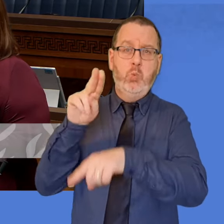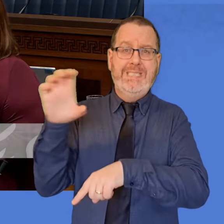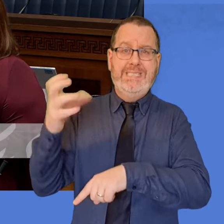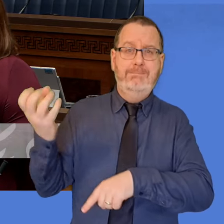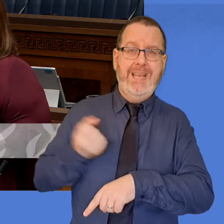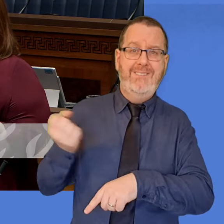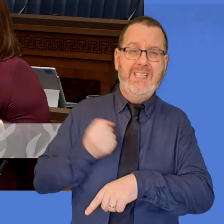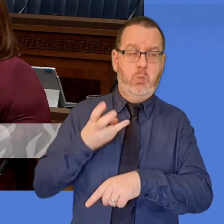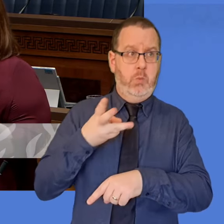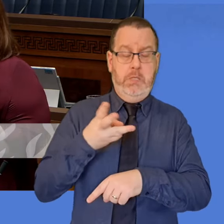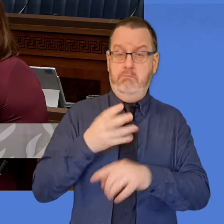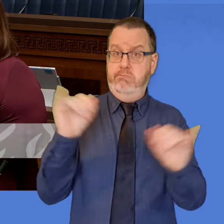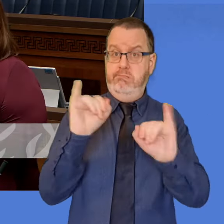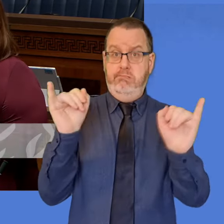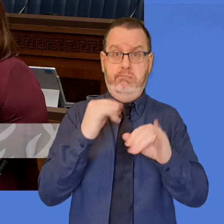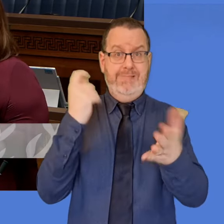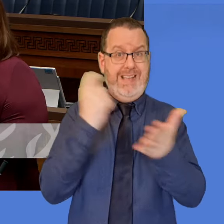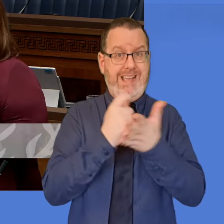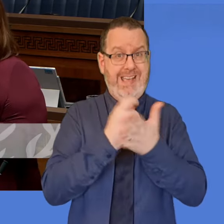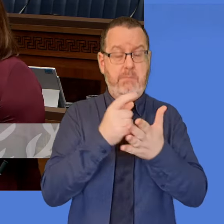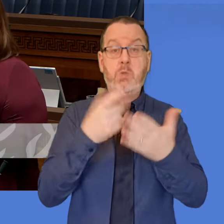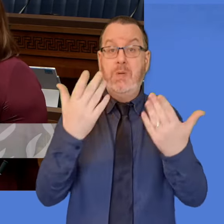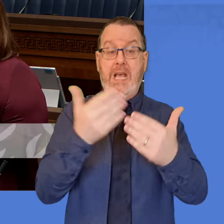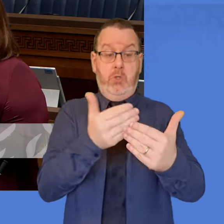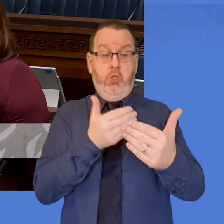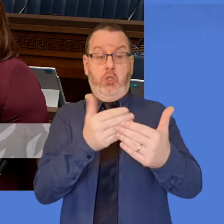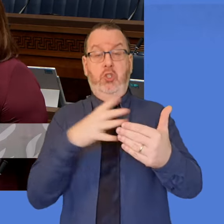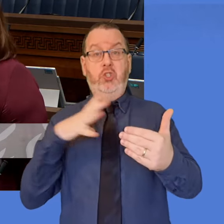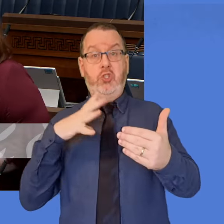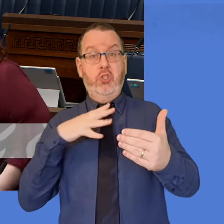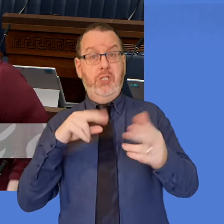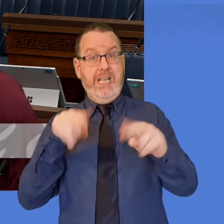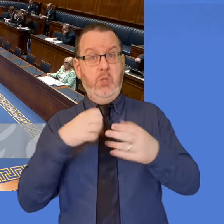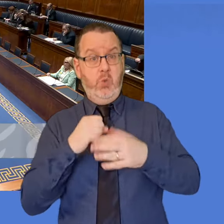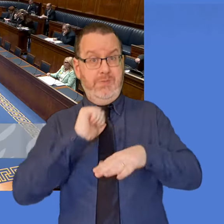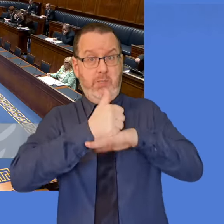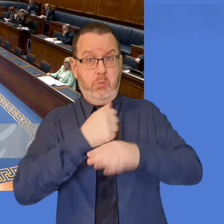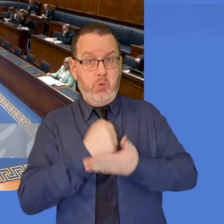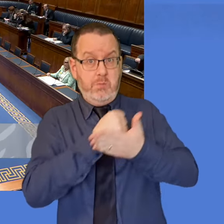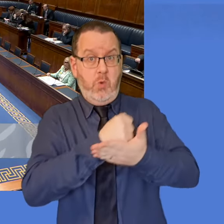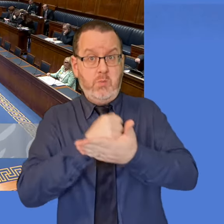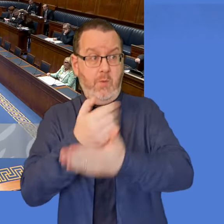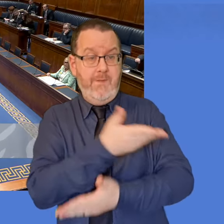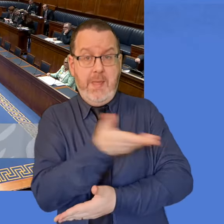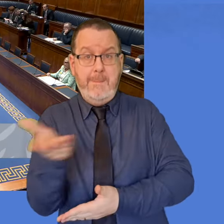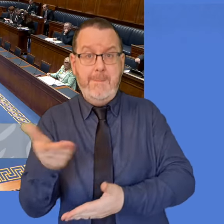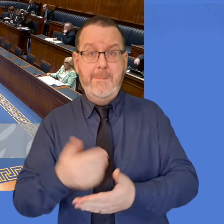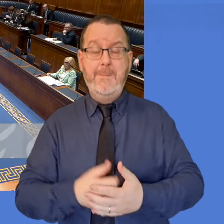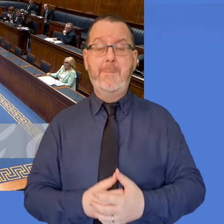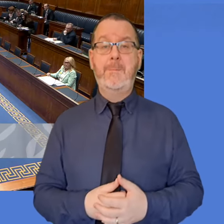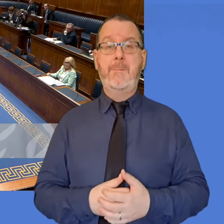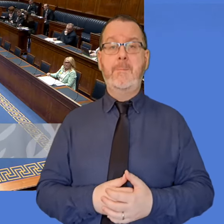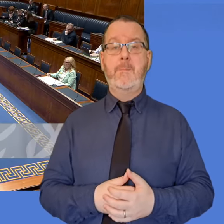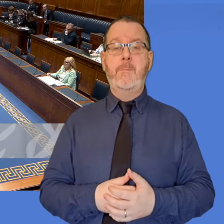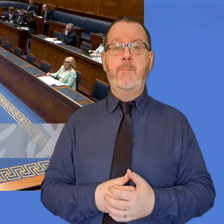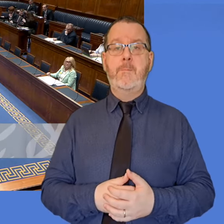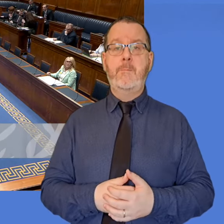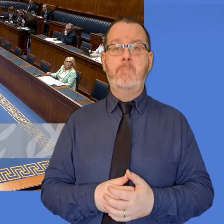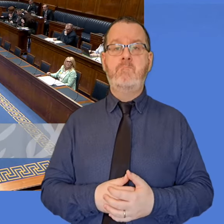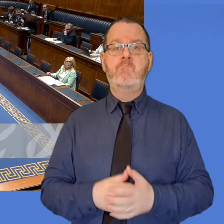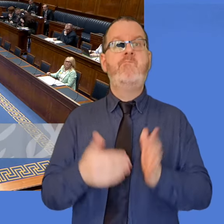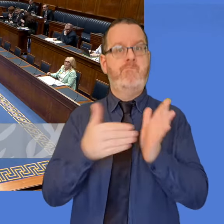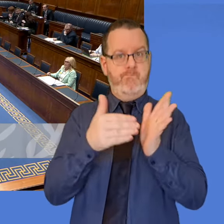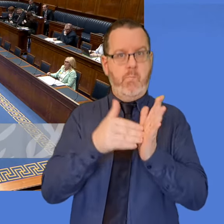work against that and to put in place support for people who might be facing that Cliff Edge? Mr. I'm